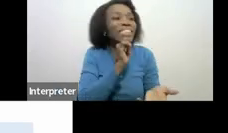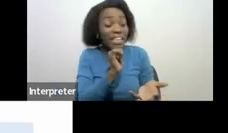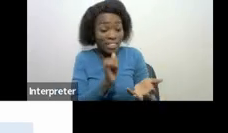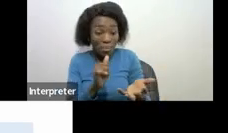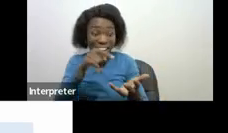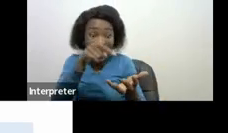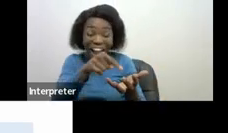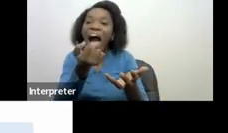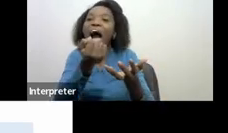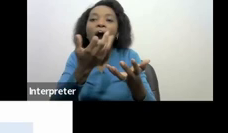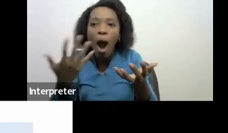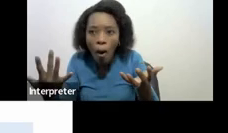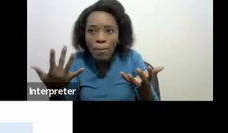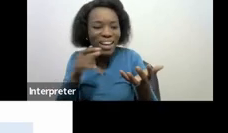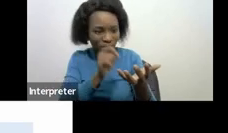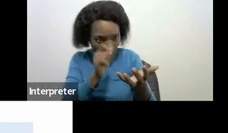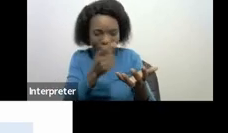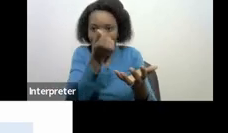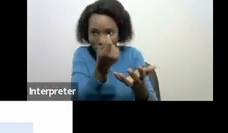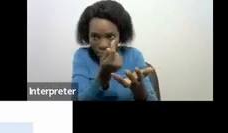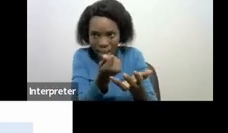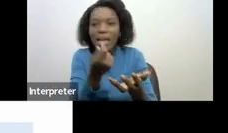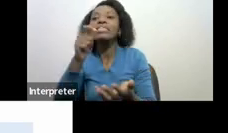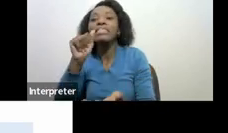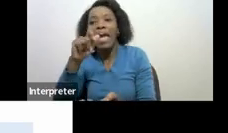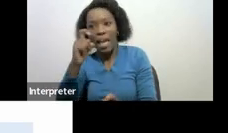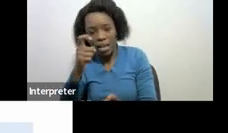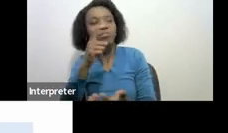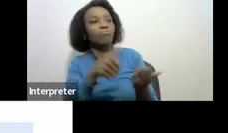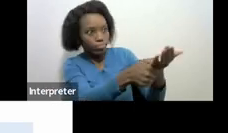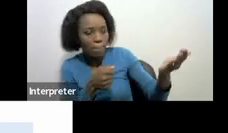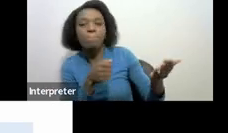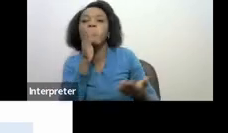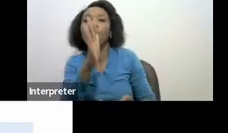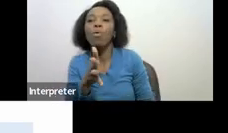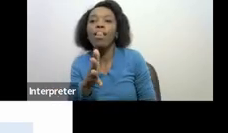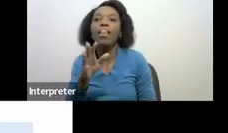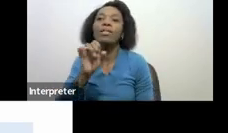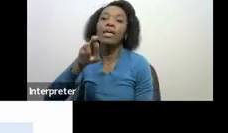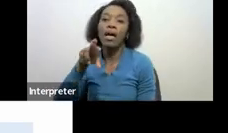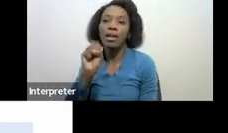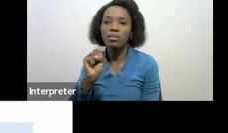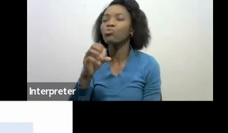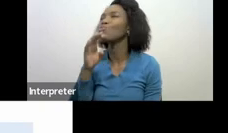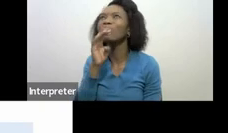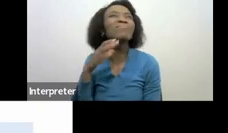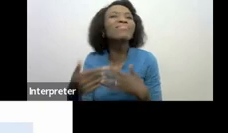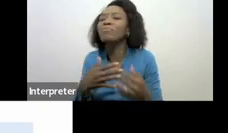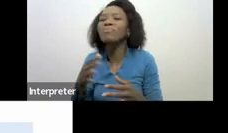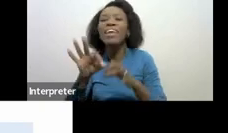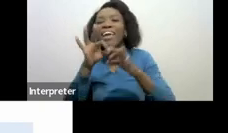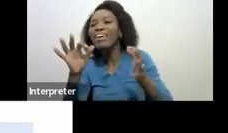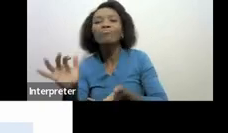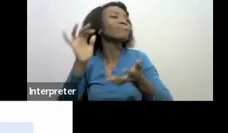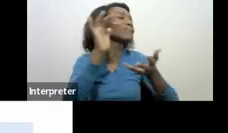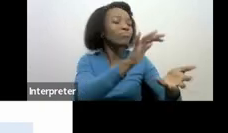might receive a hamper or something, then when they give you that specific hamper or whatever product they may give you,